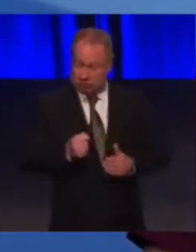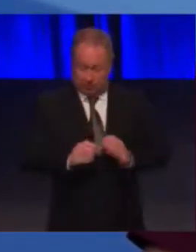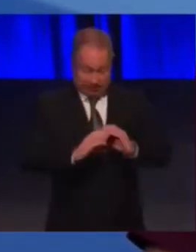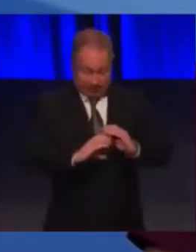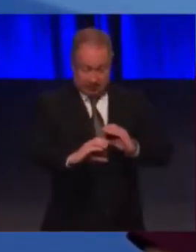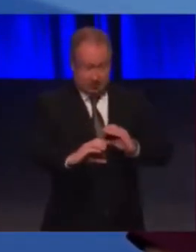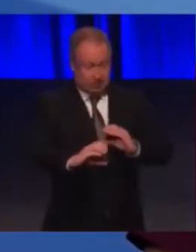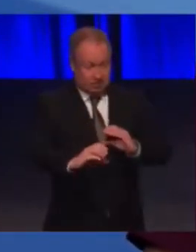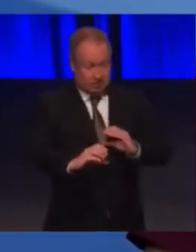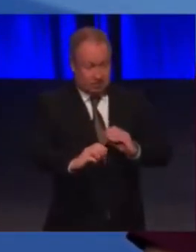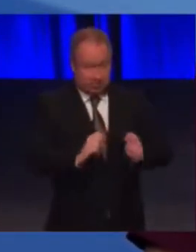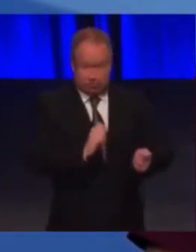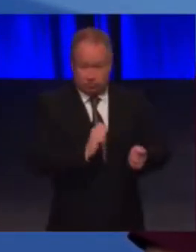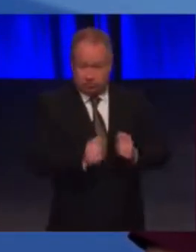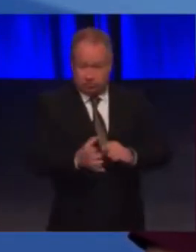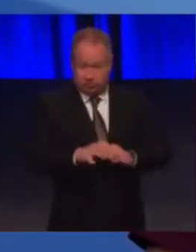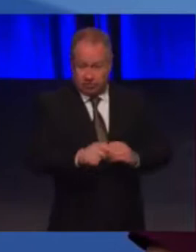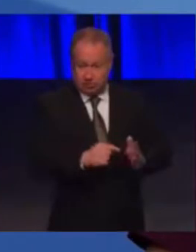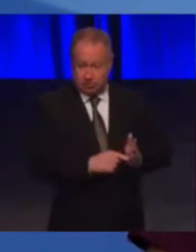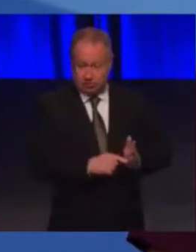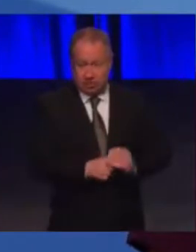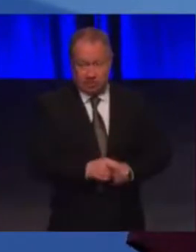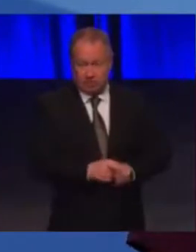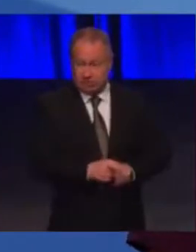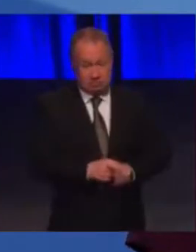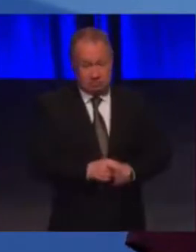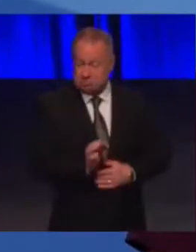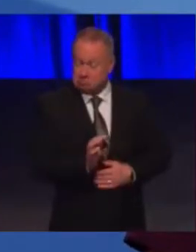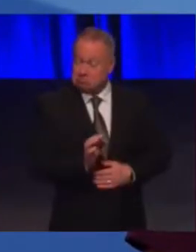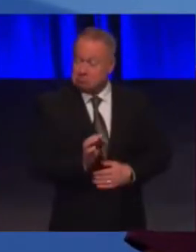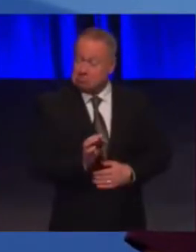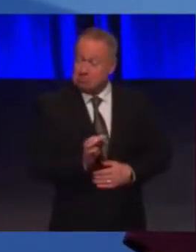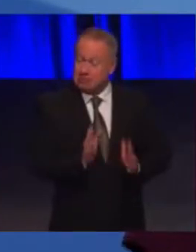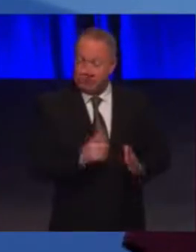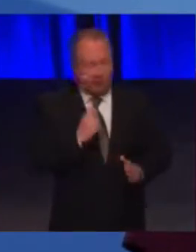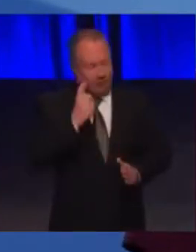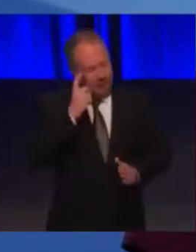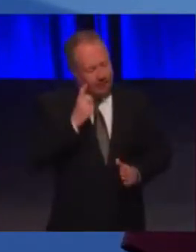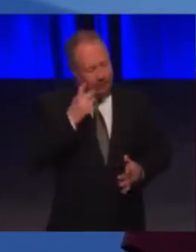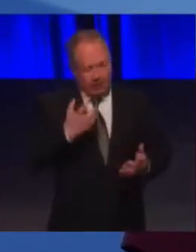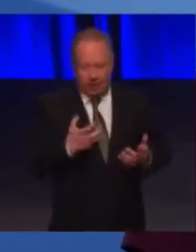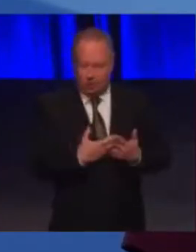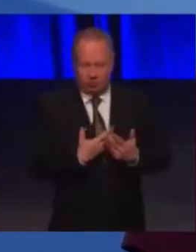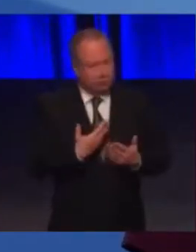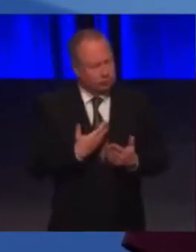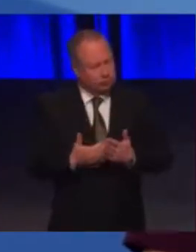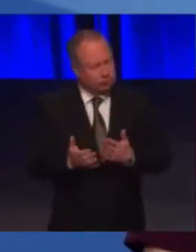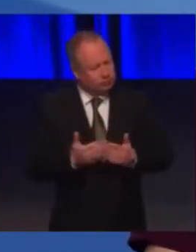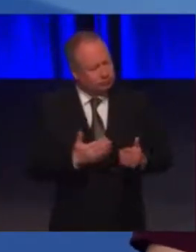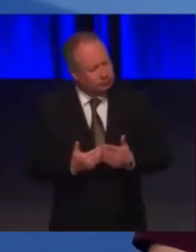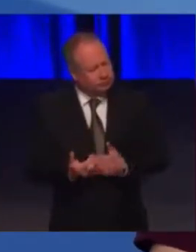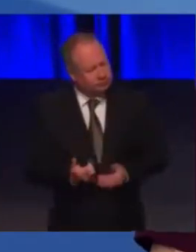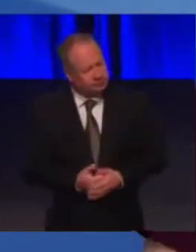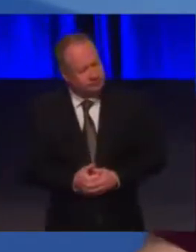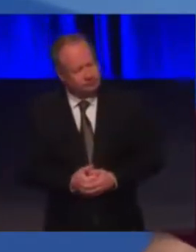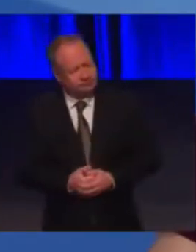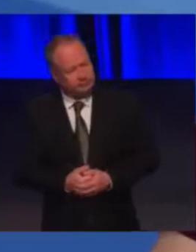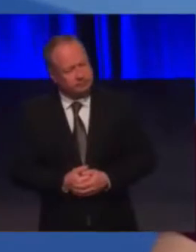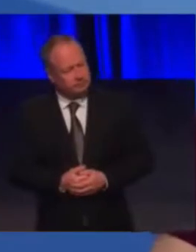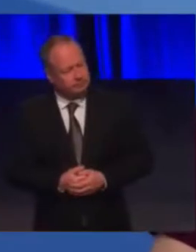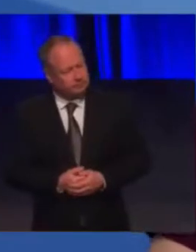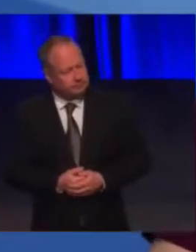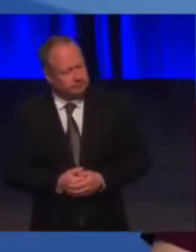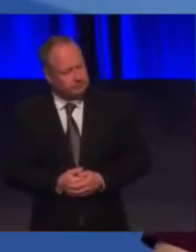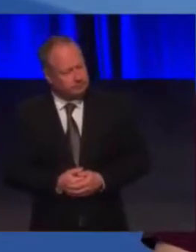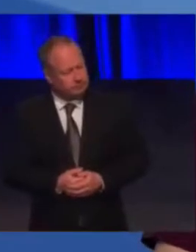the facilities for them either and these are going to be for many, many years. So we need to think about how we crack that nut as well. So very